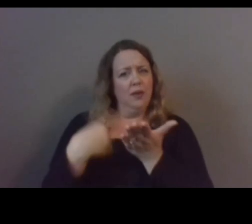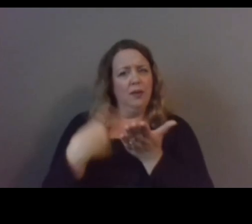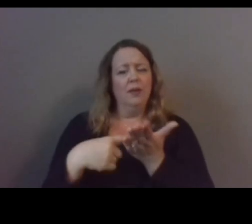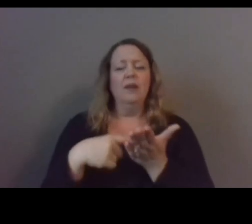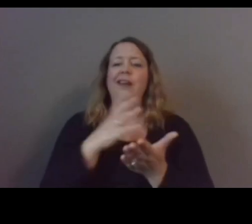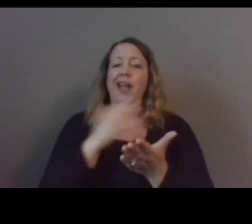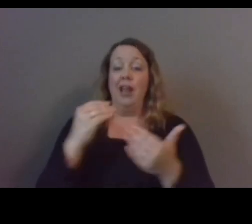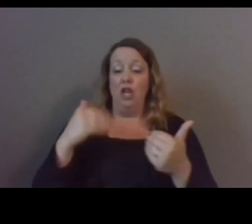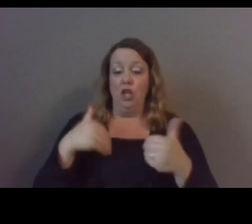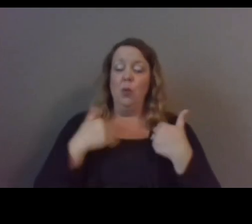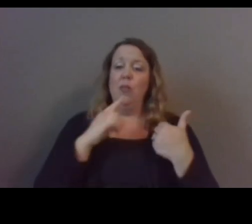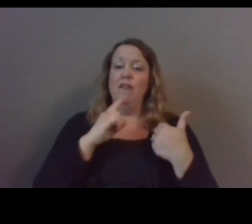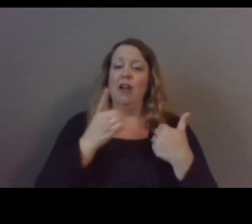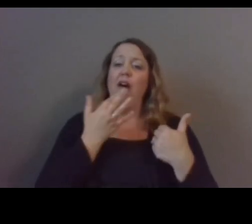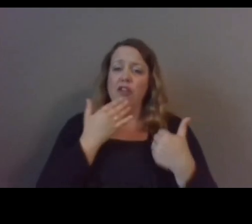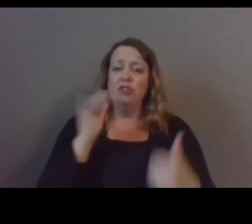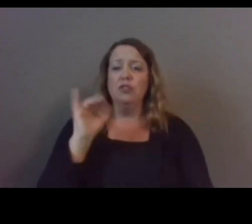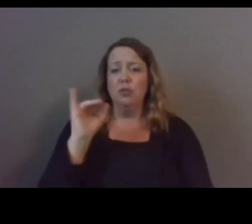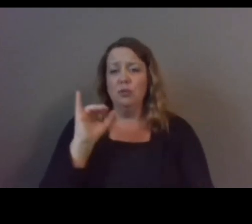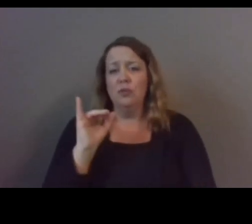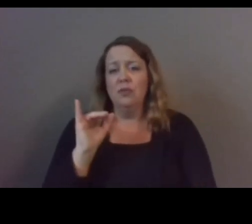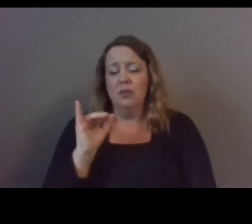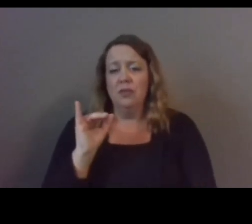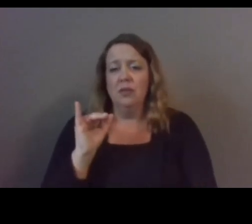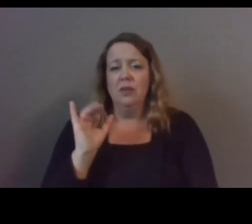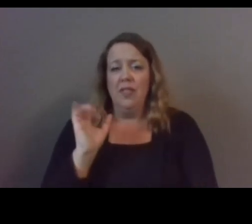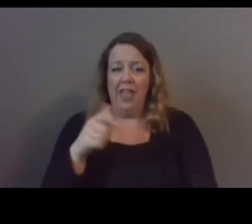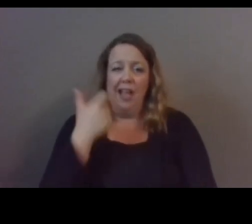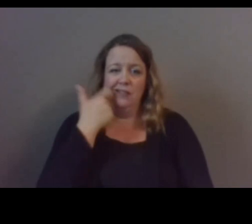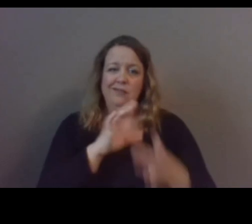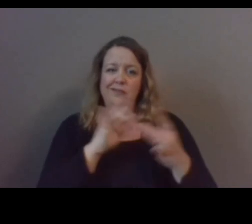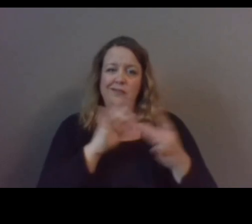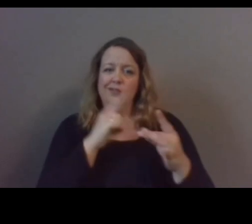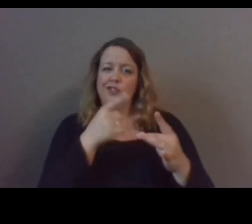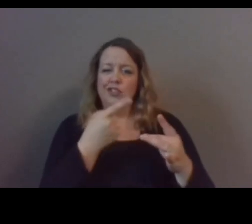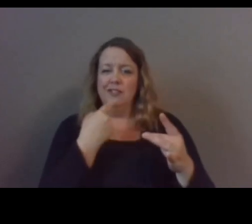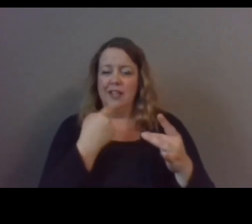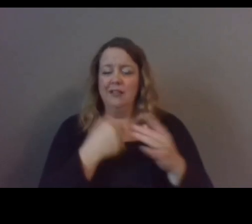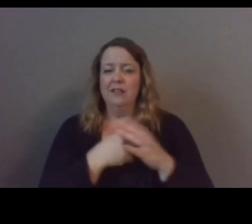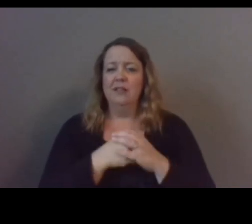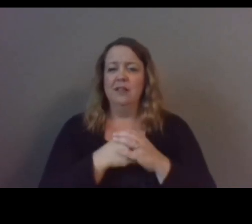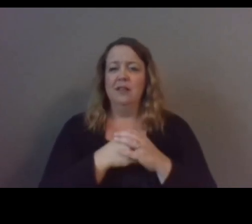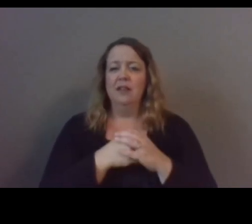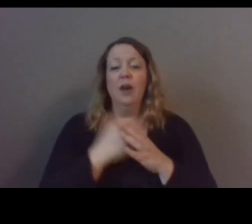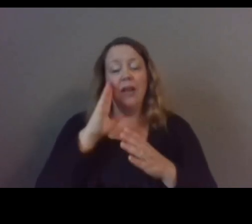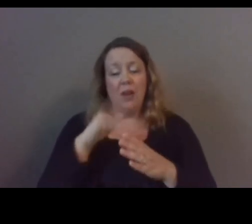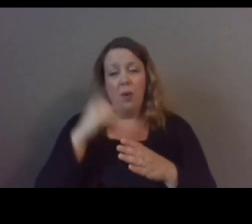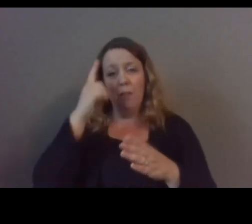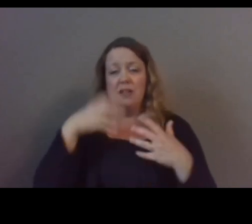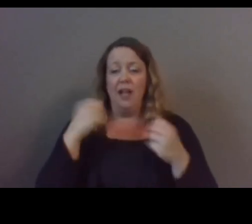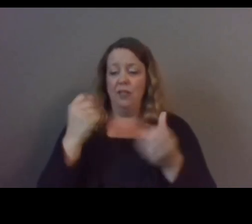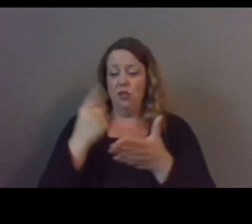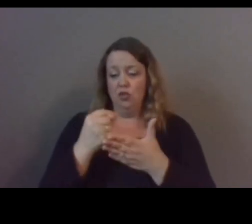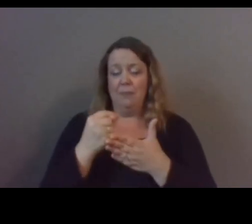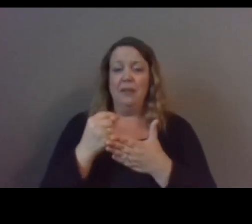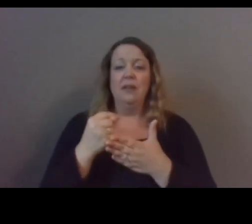youth of color um to the remarks that were just made um we know that mental health uh treatment can be